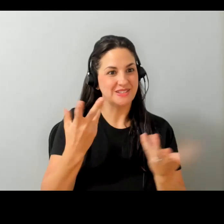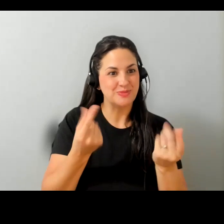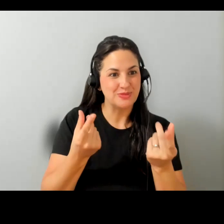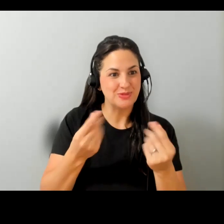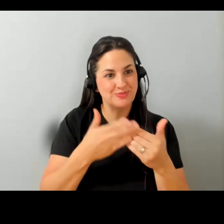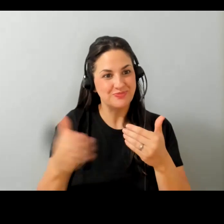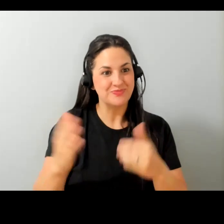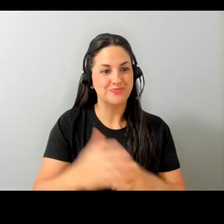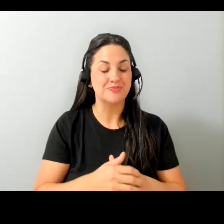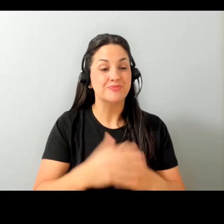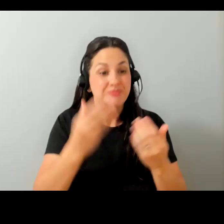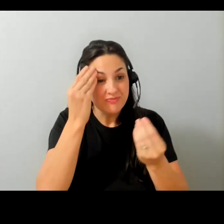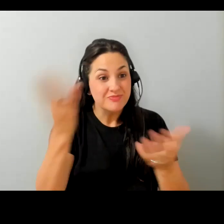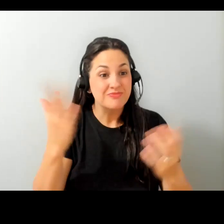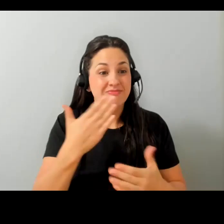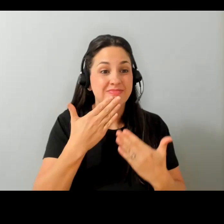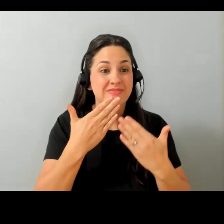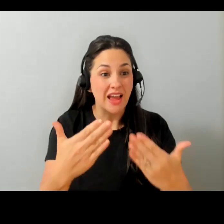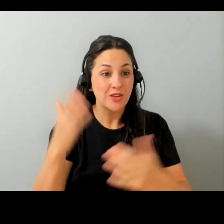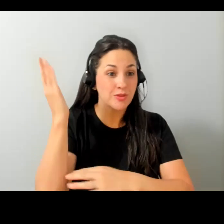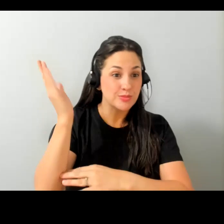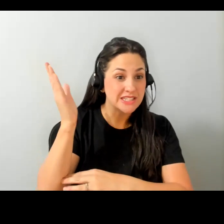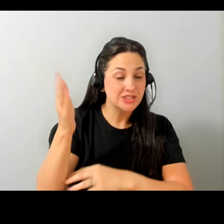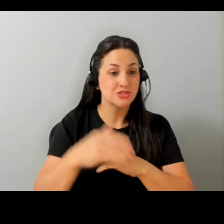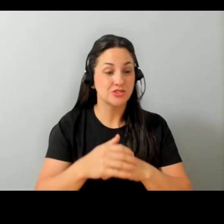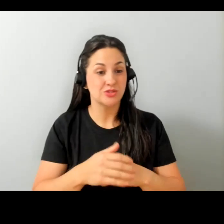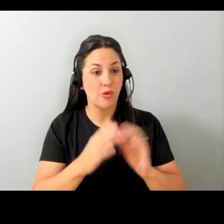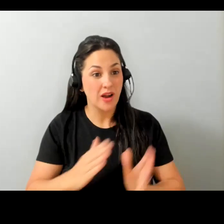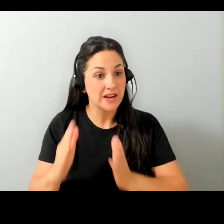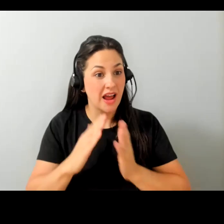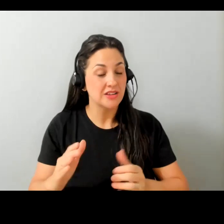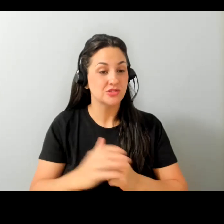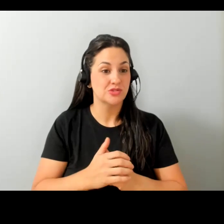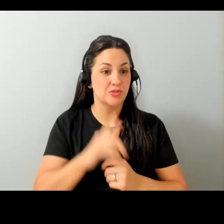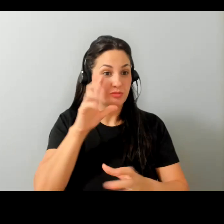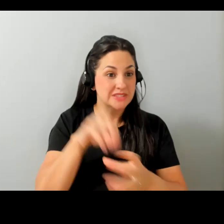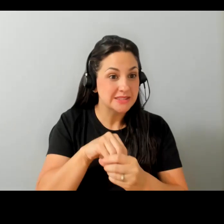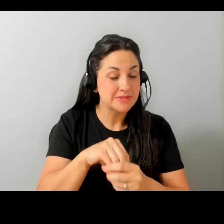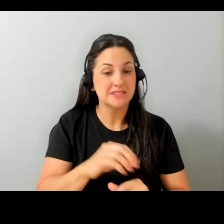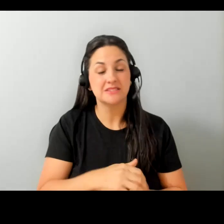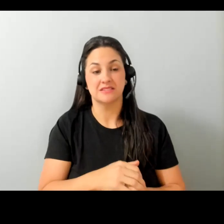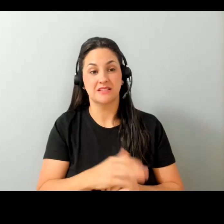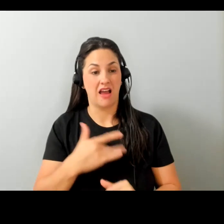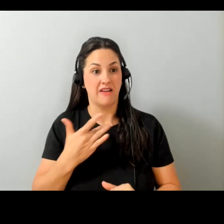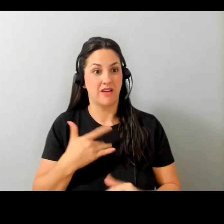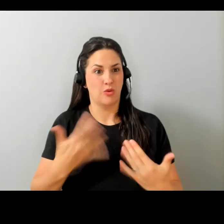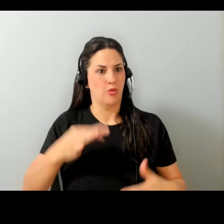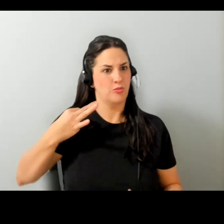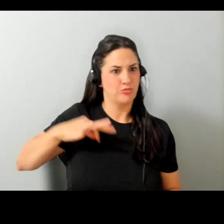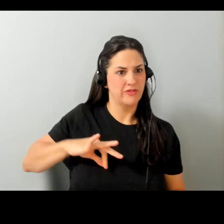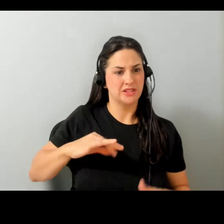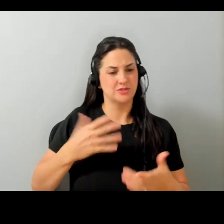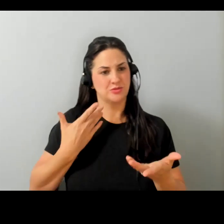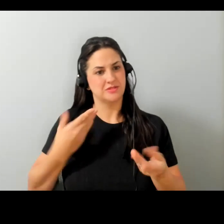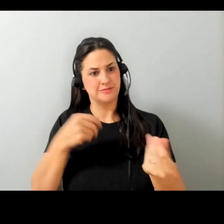i want to say thank you to the presenters the organizers and the participants i felt really privileged to be able to spend